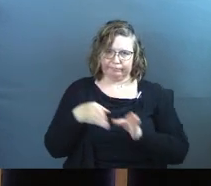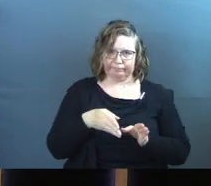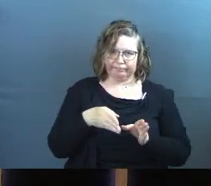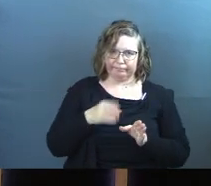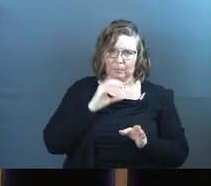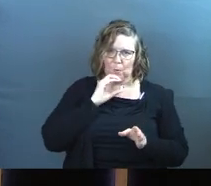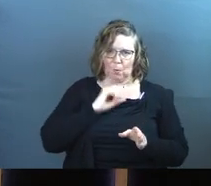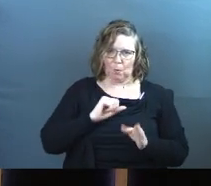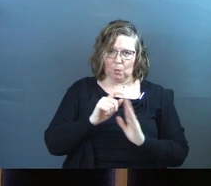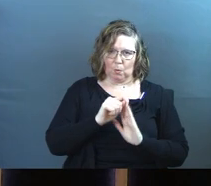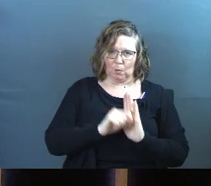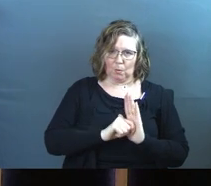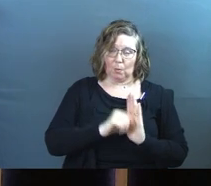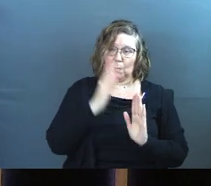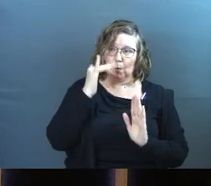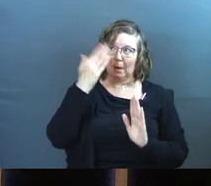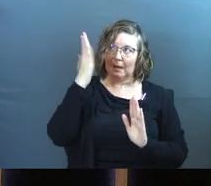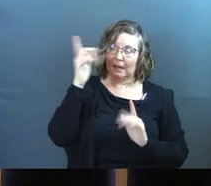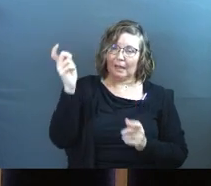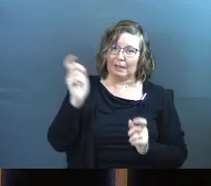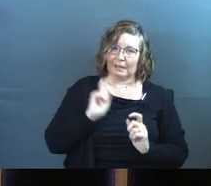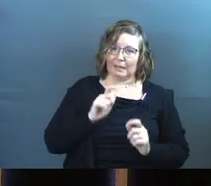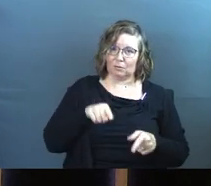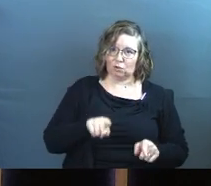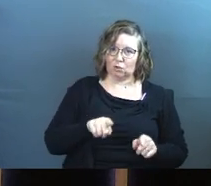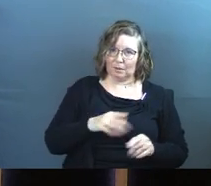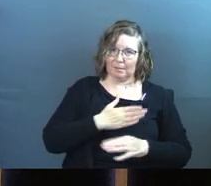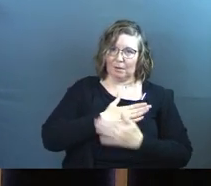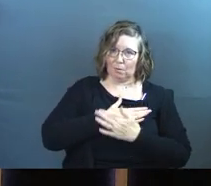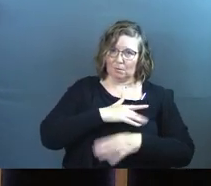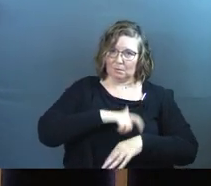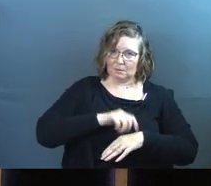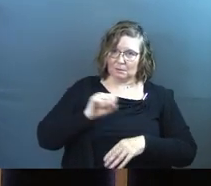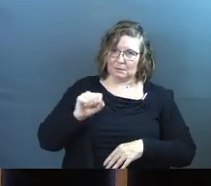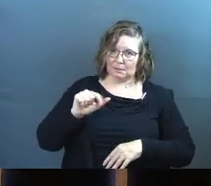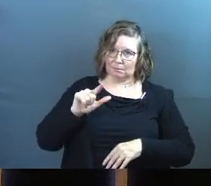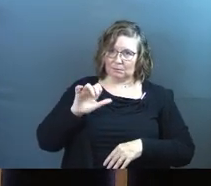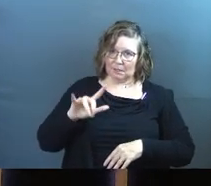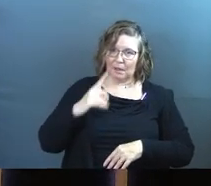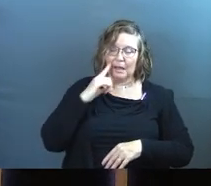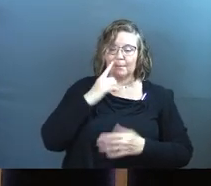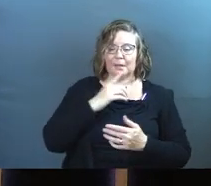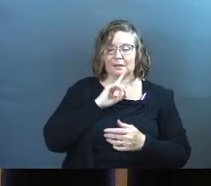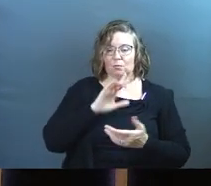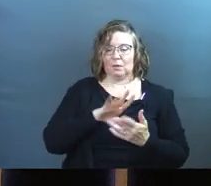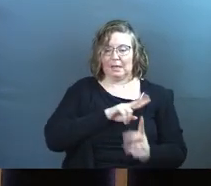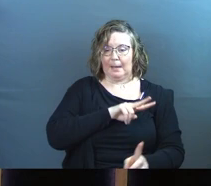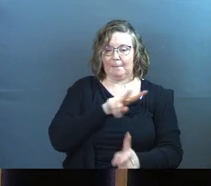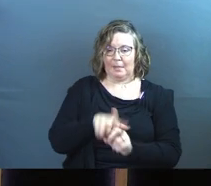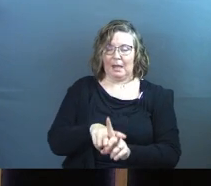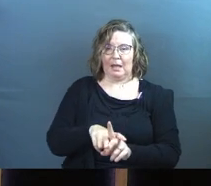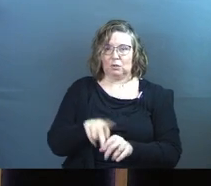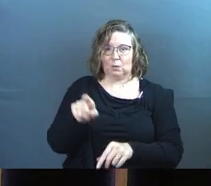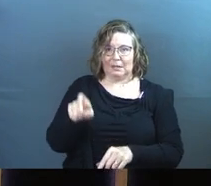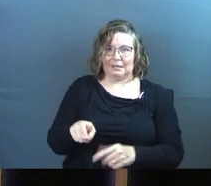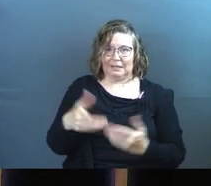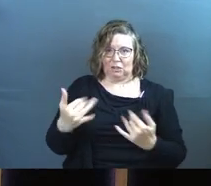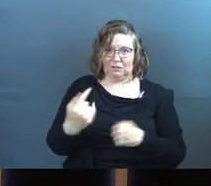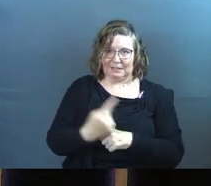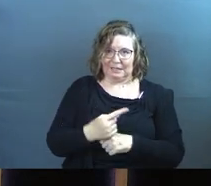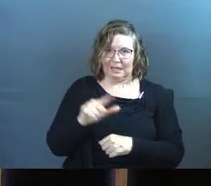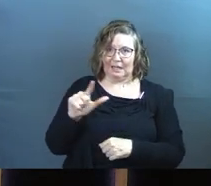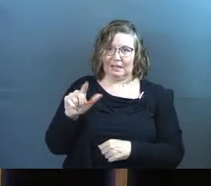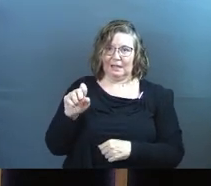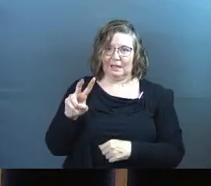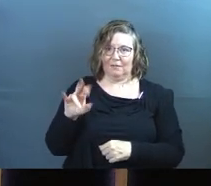God gave me as a core passage during my sabbatical. And I believe it really applies to our need here today.